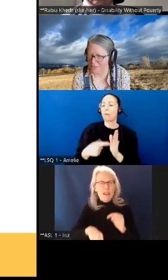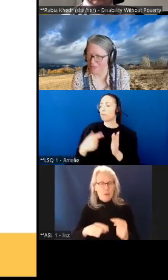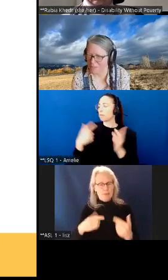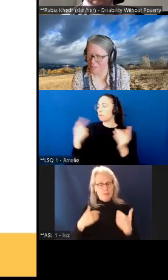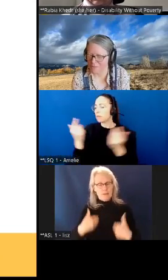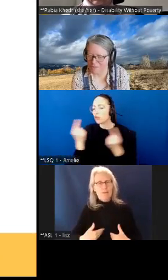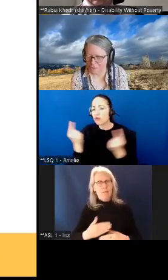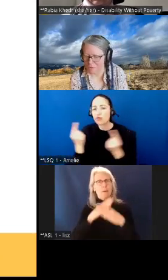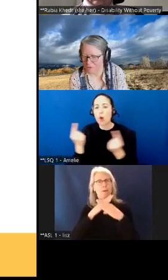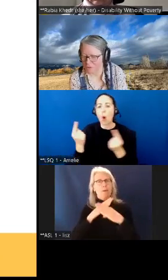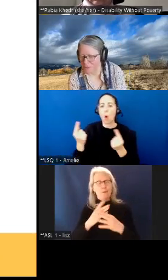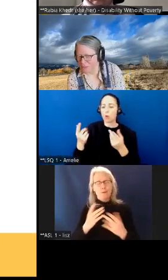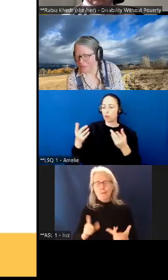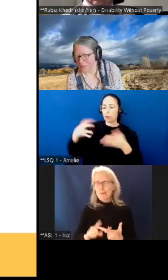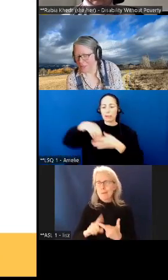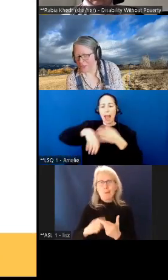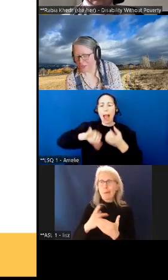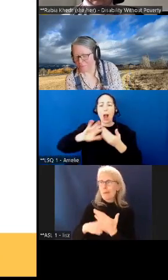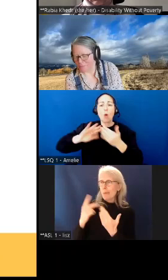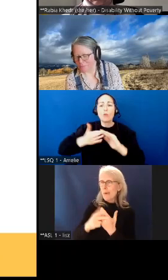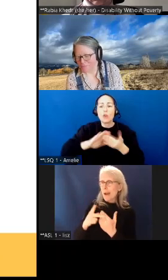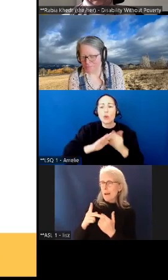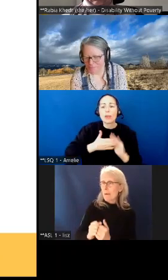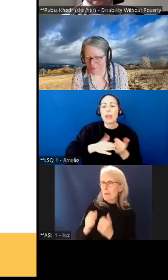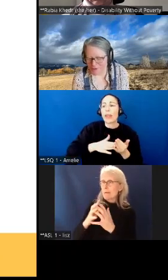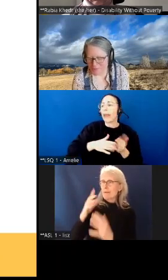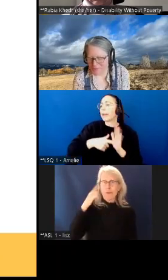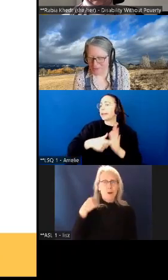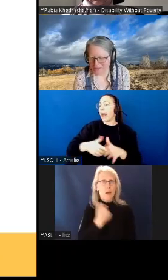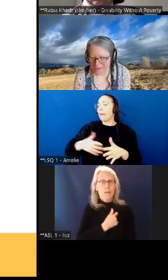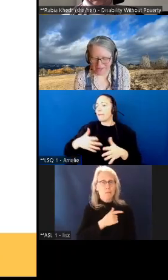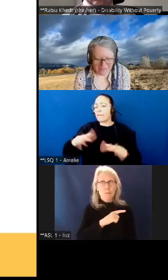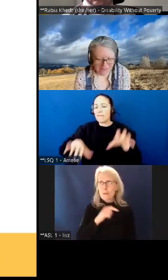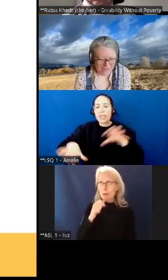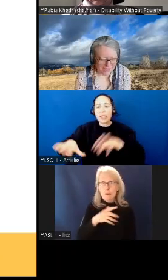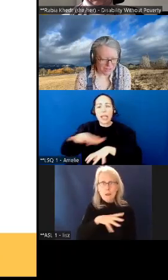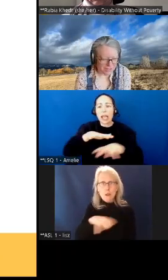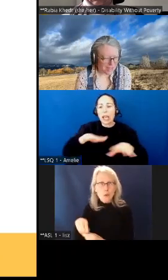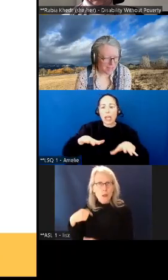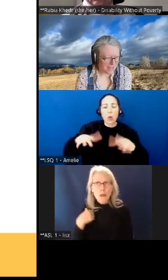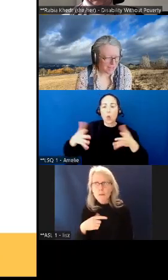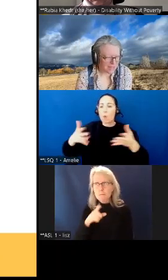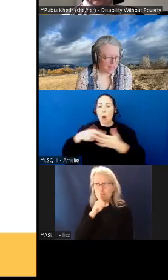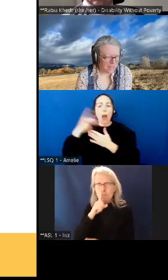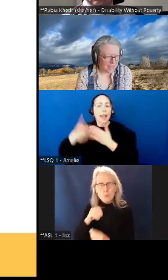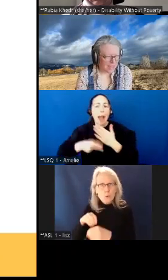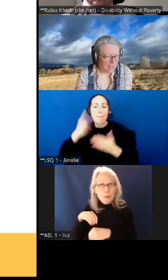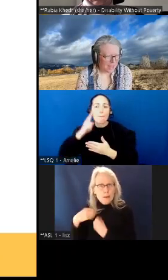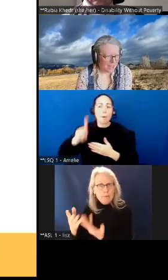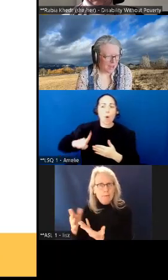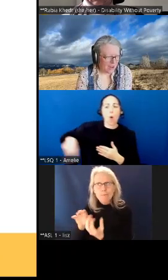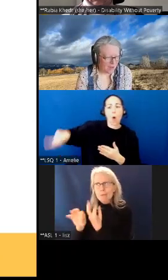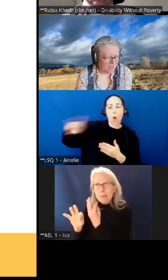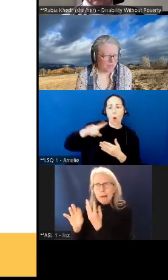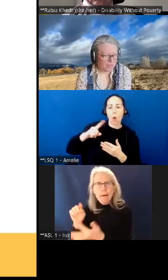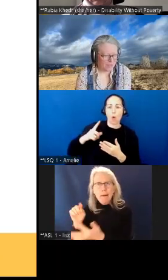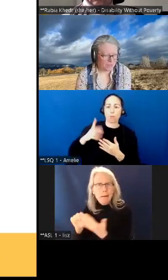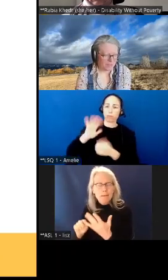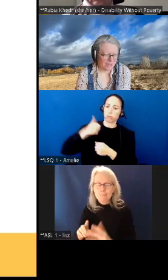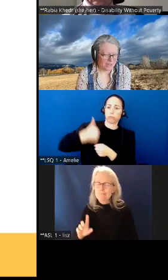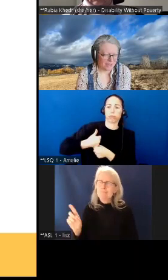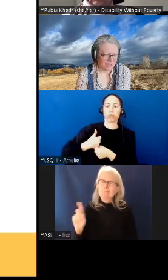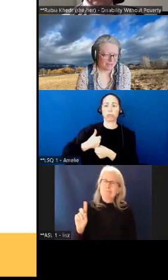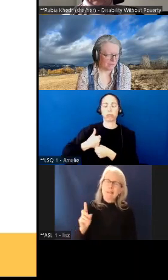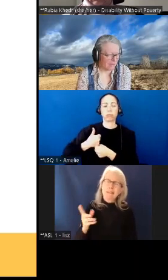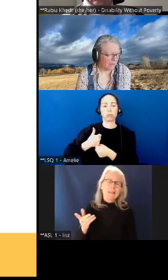that's that's built for us um you know i i i just think that it can't be